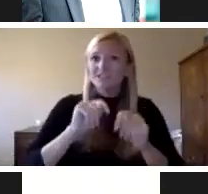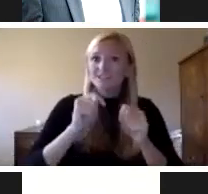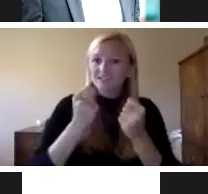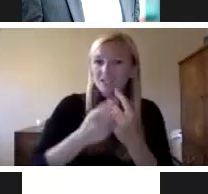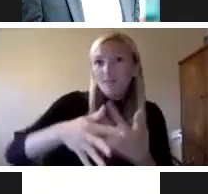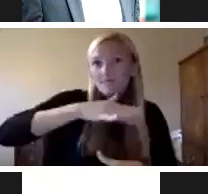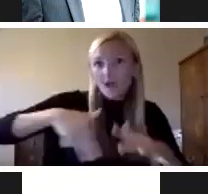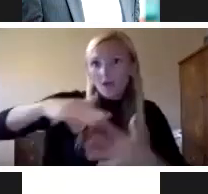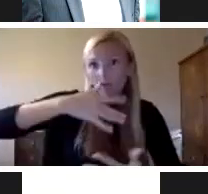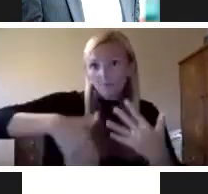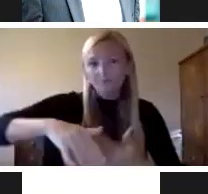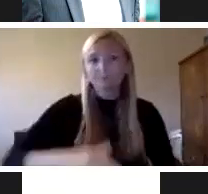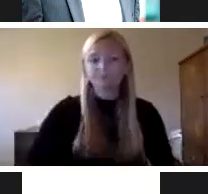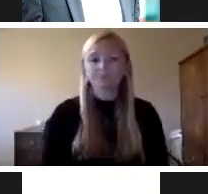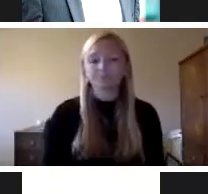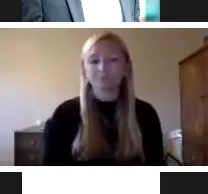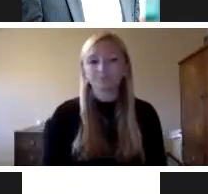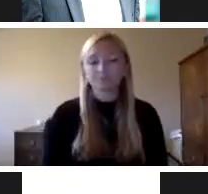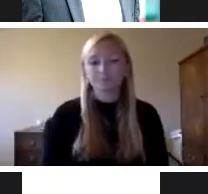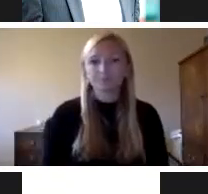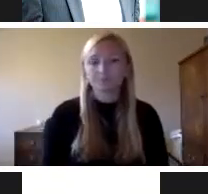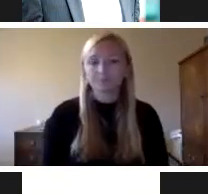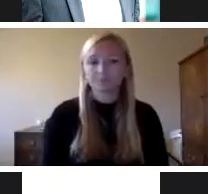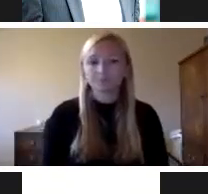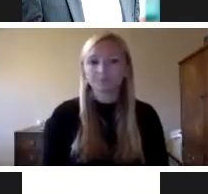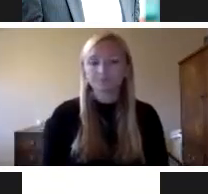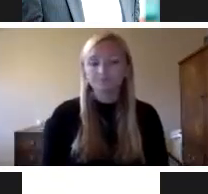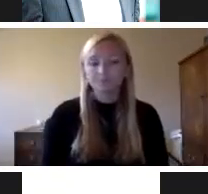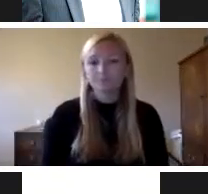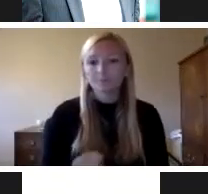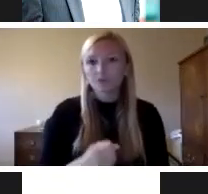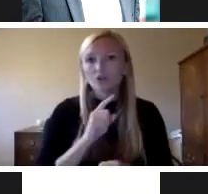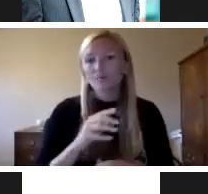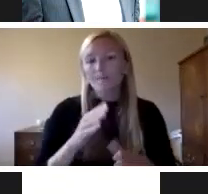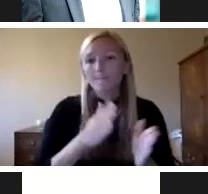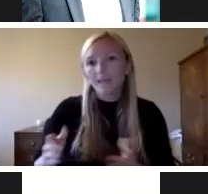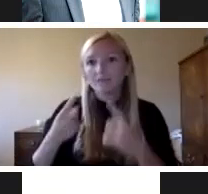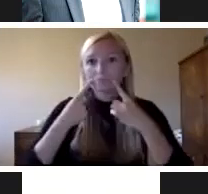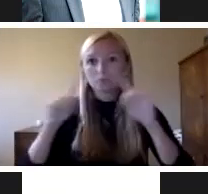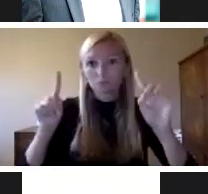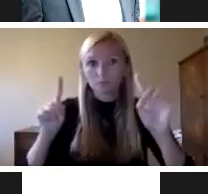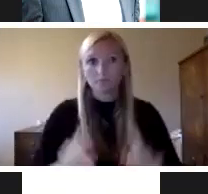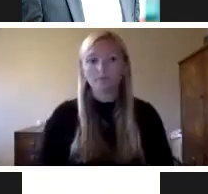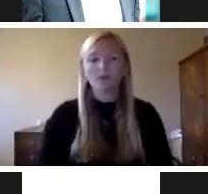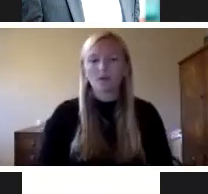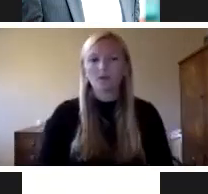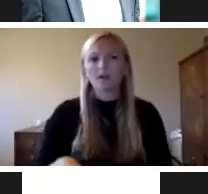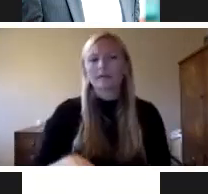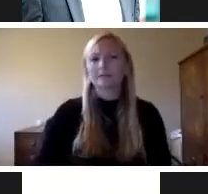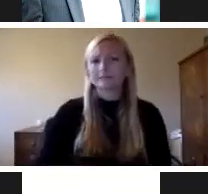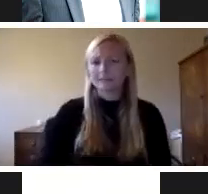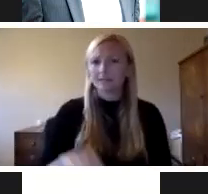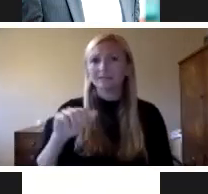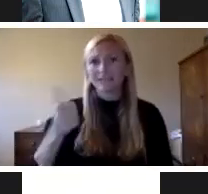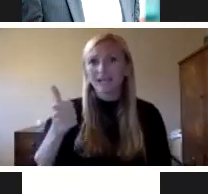facilitate communication and effectiveness in our plans. I'm going to talk about the 10 elements of a viable